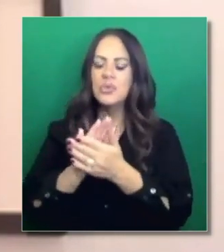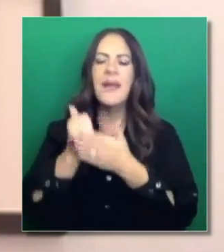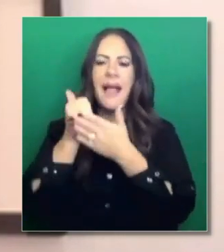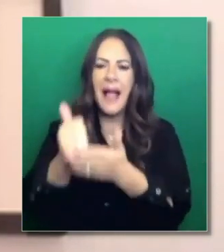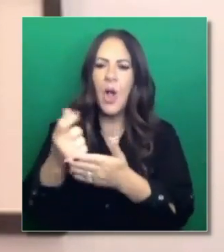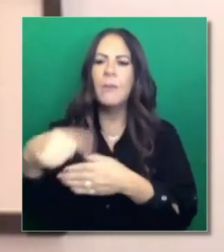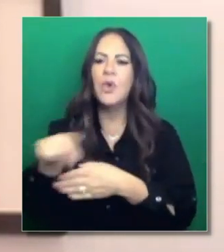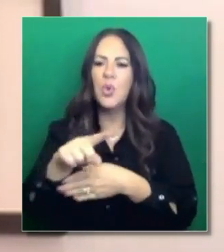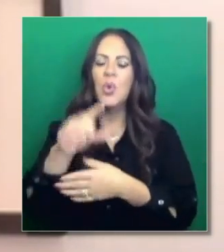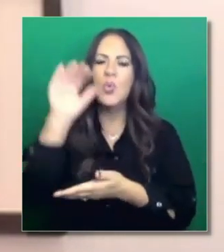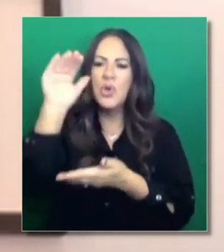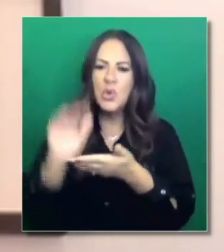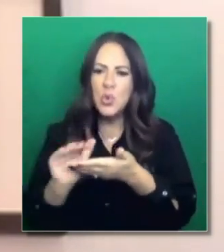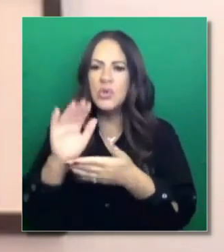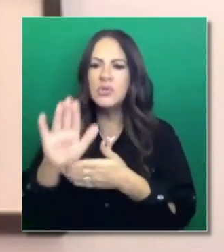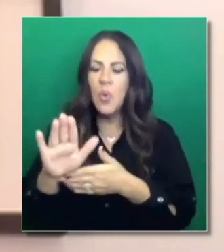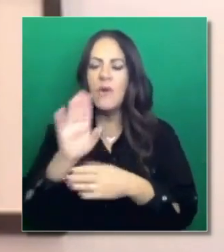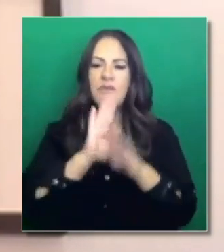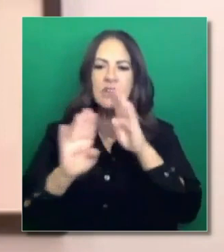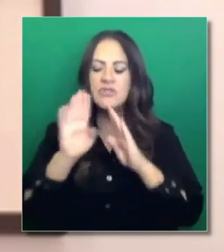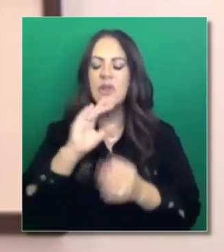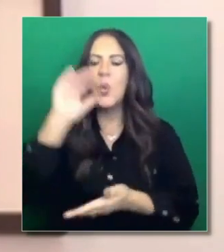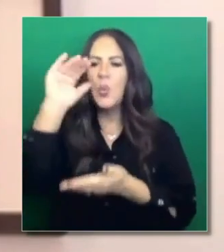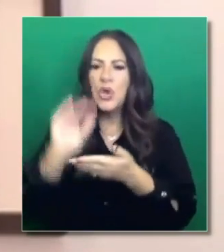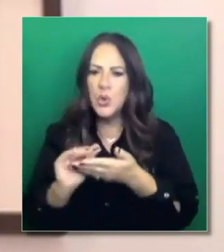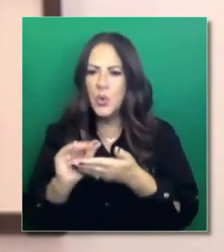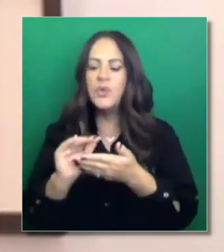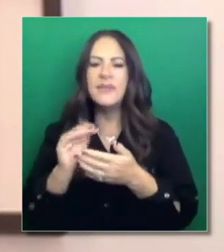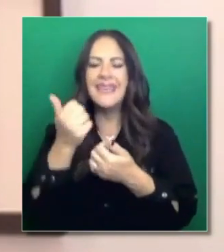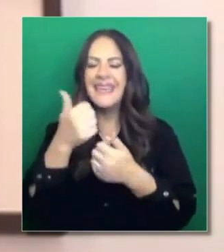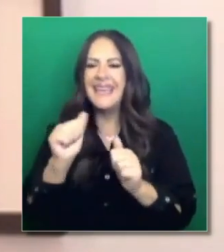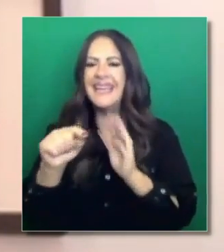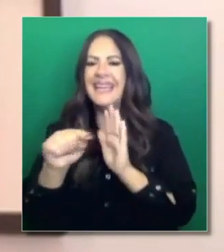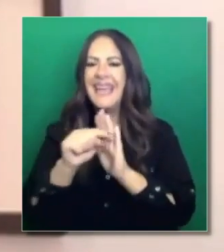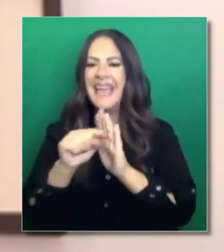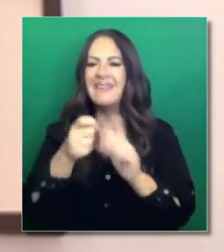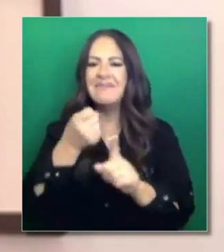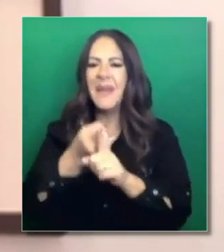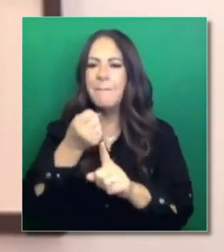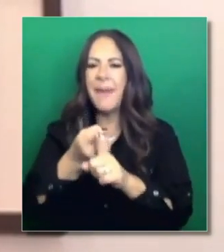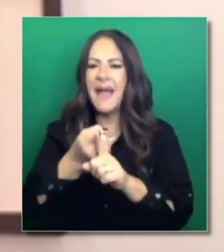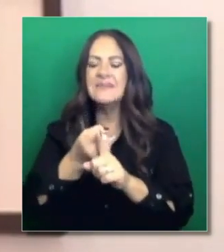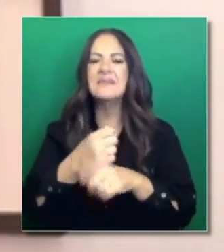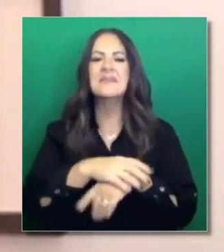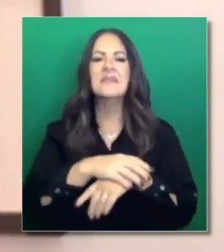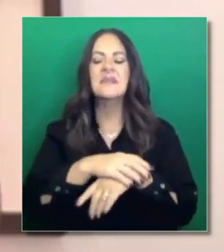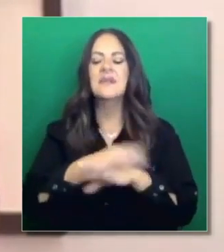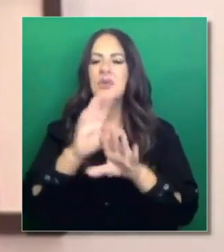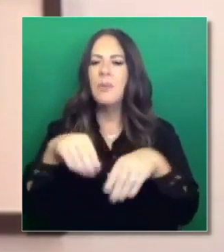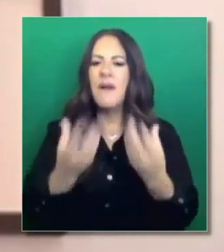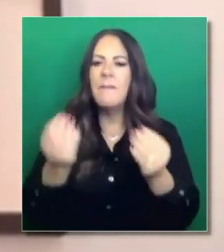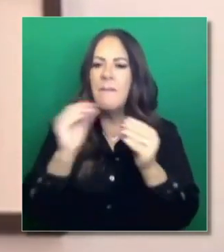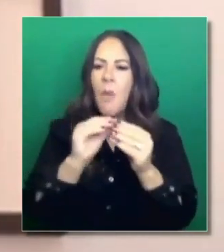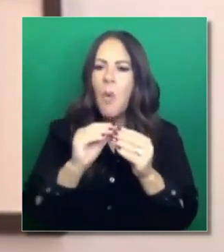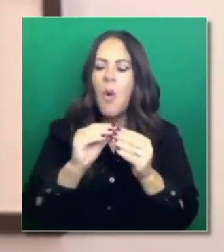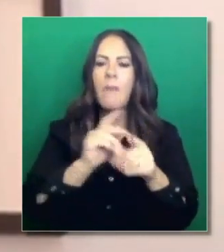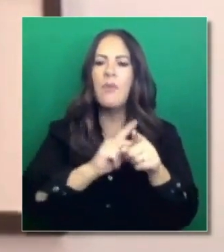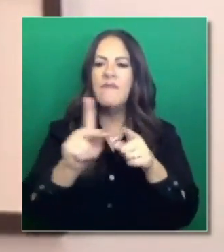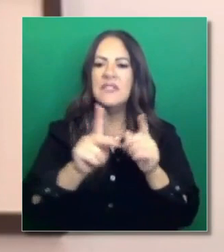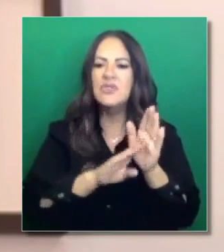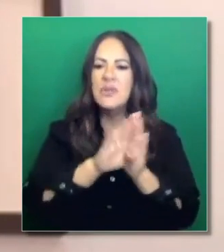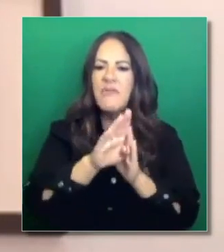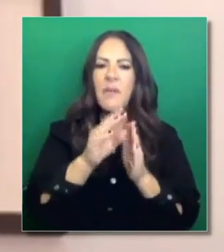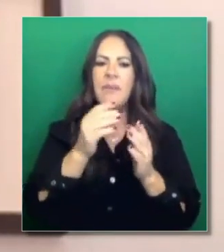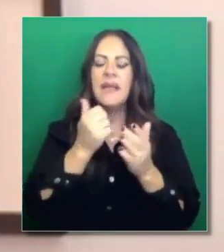those impacts and to offset those impacts by providing more professional development for our educators, by